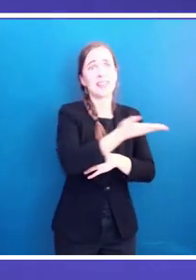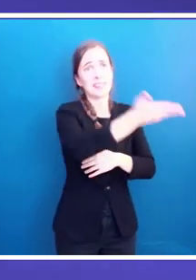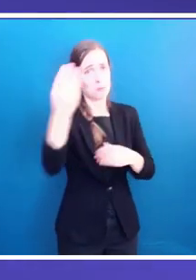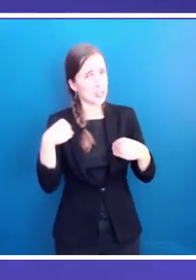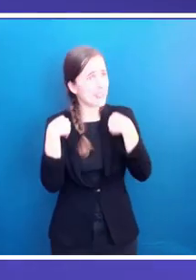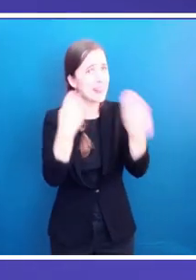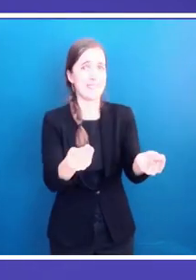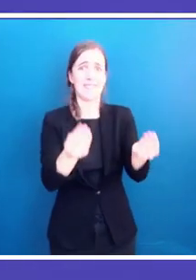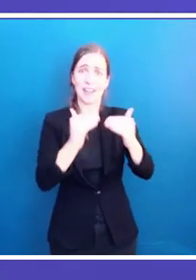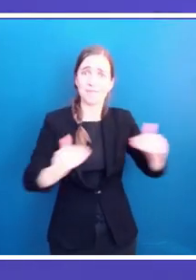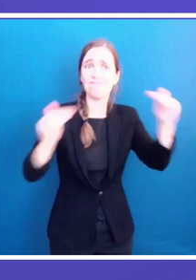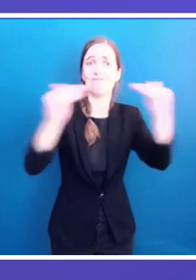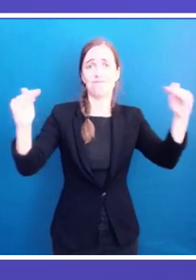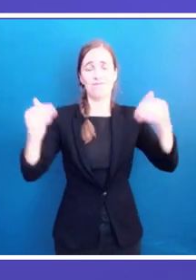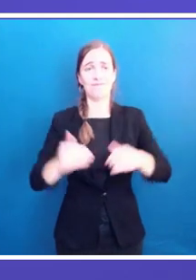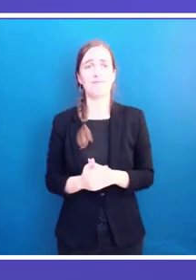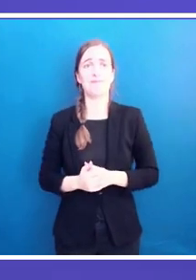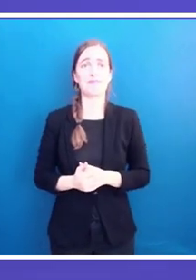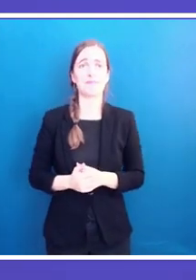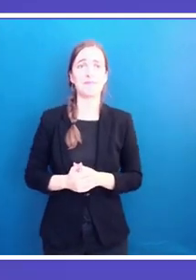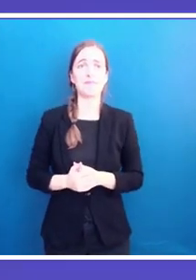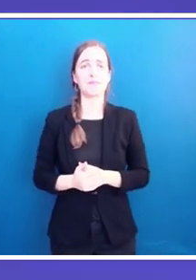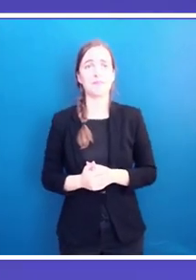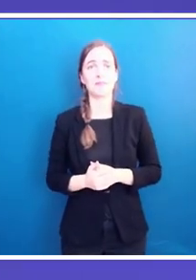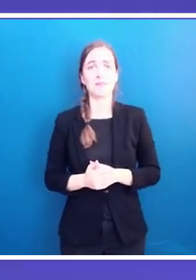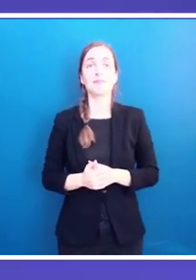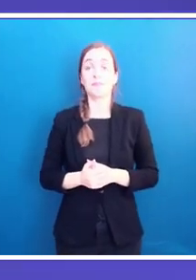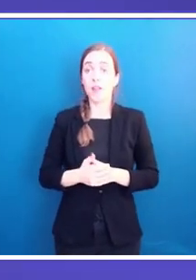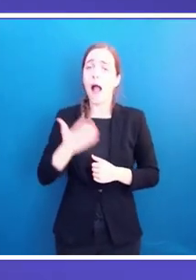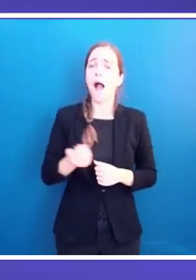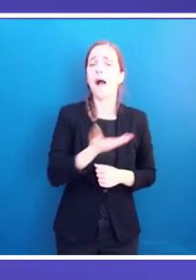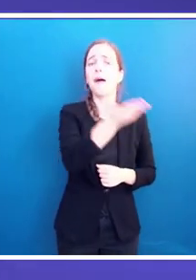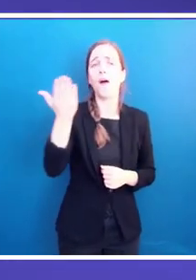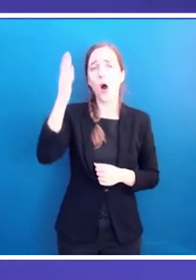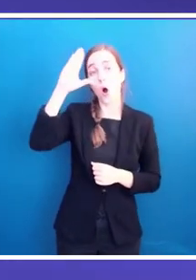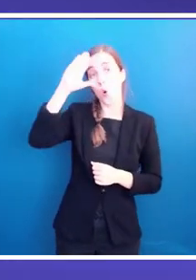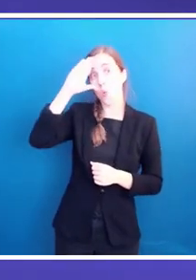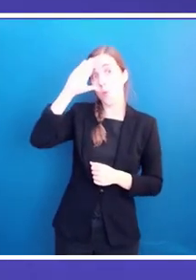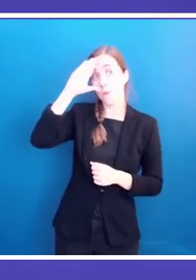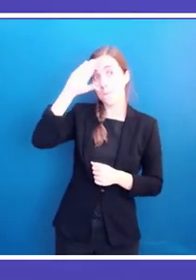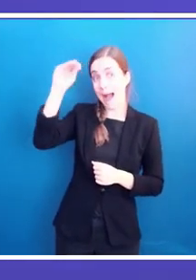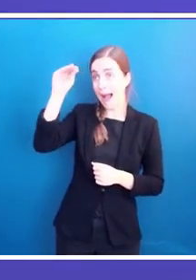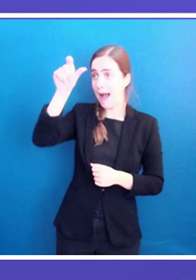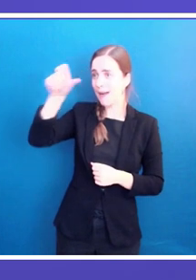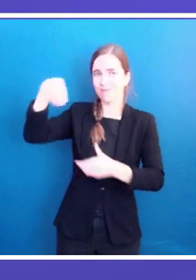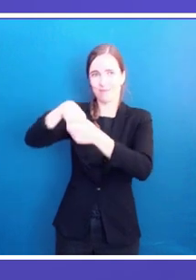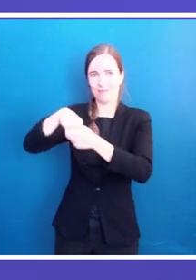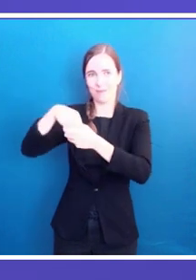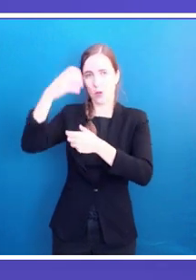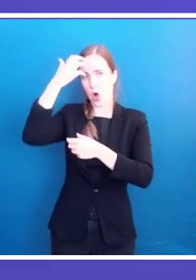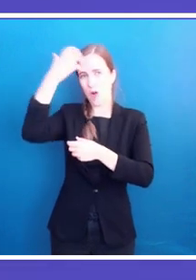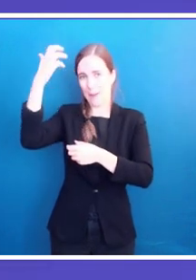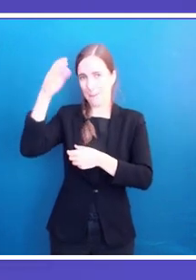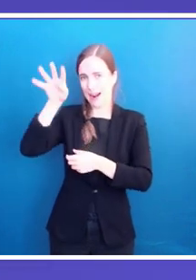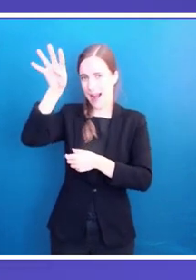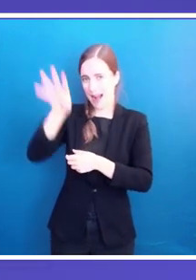Institute to take their experience in designing and implementing public policies on gender equality in Catalonia, and to